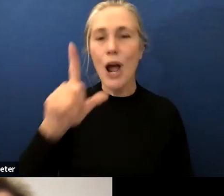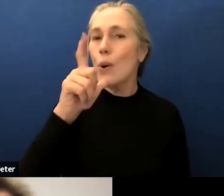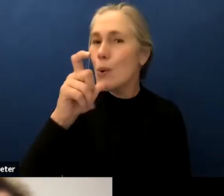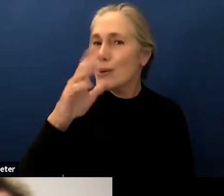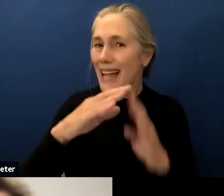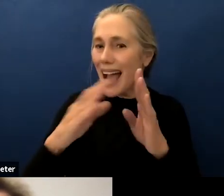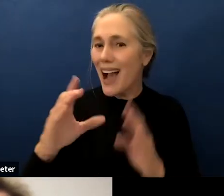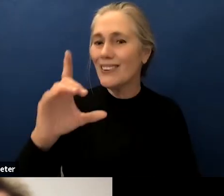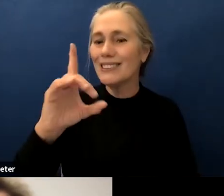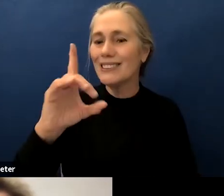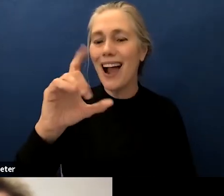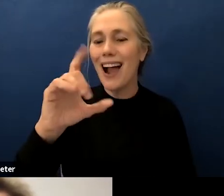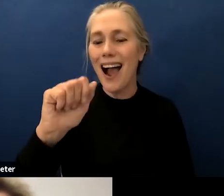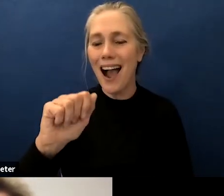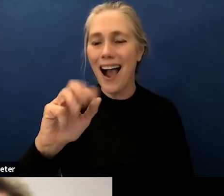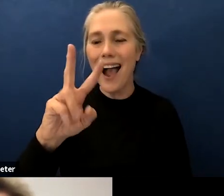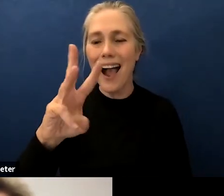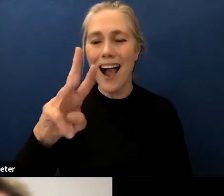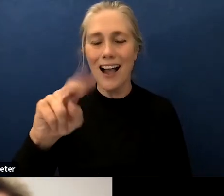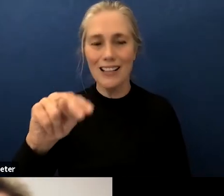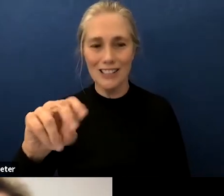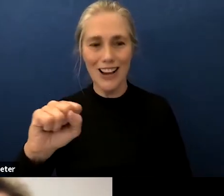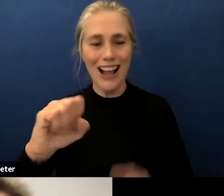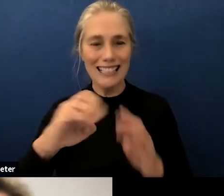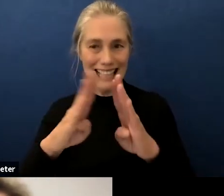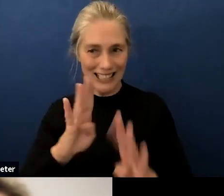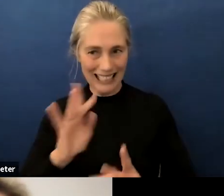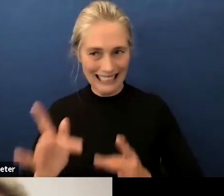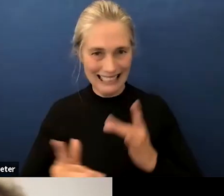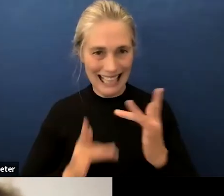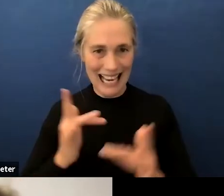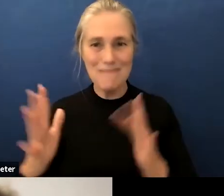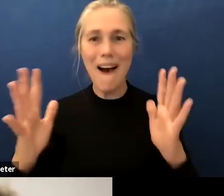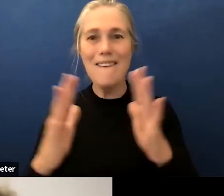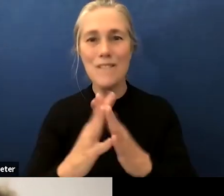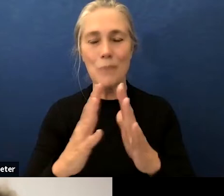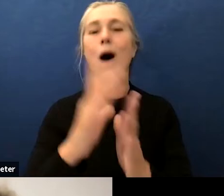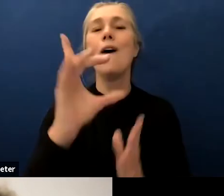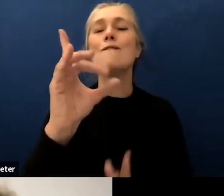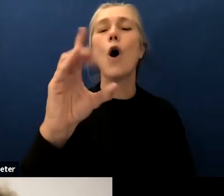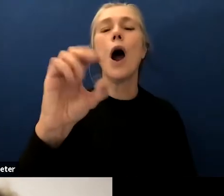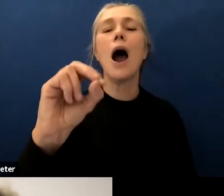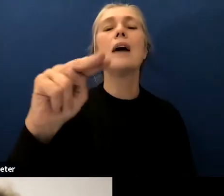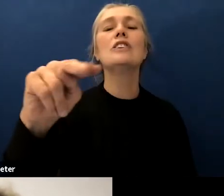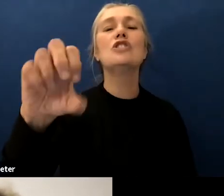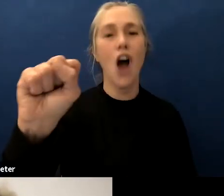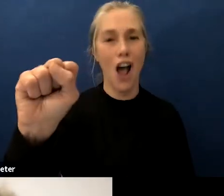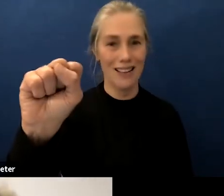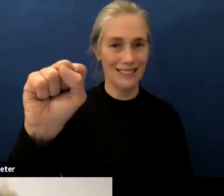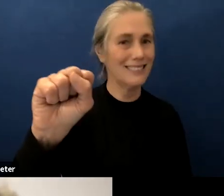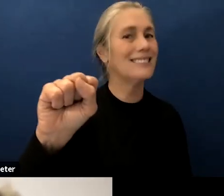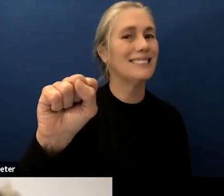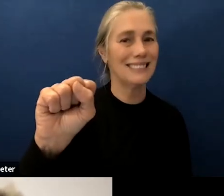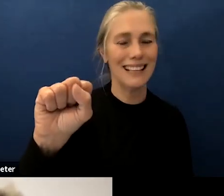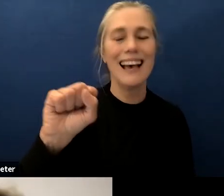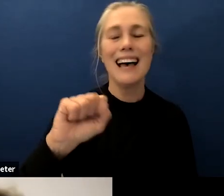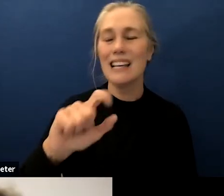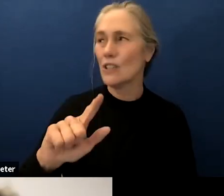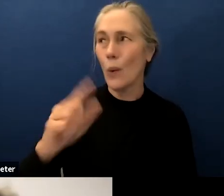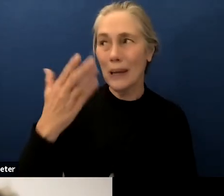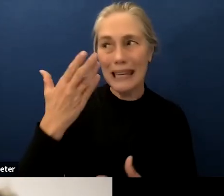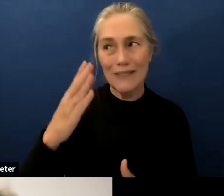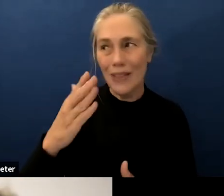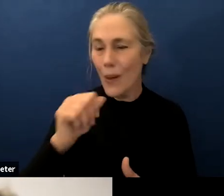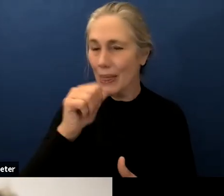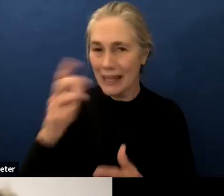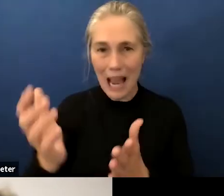you know on friday football i can you tell i'm really excited about football i thought you know although the outcome wasn't what we expected or hoped